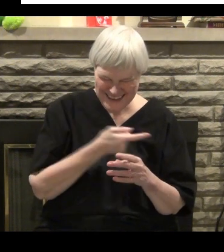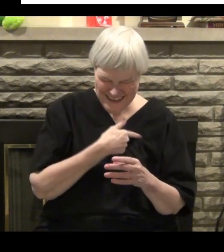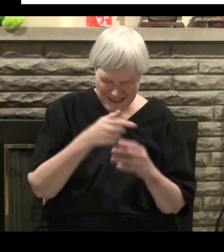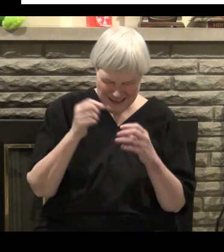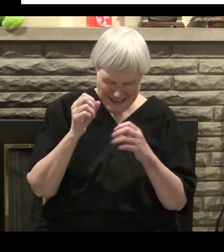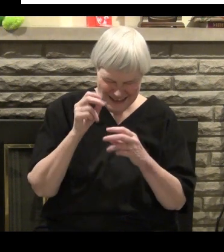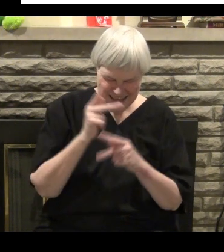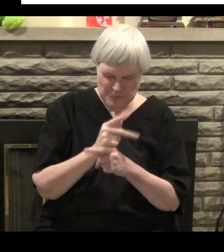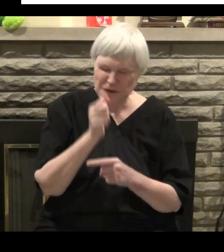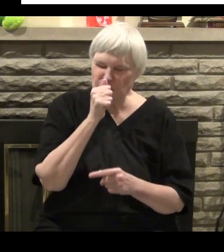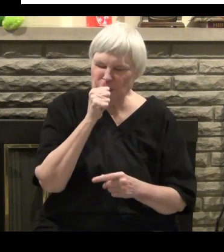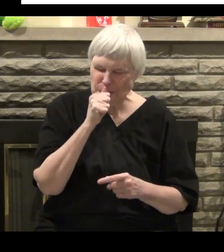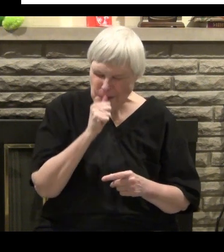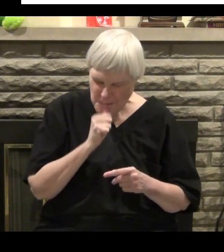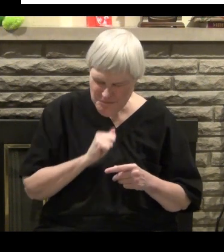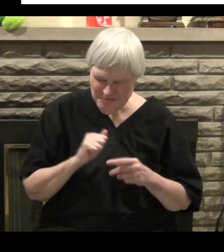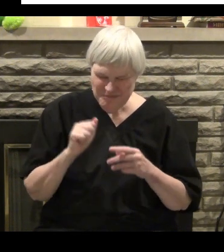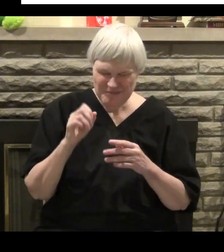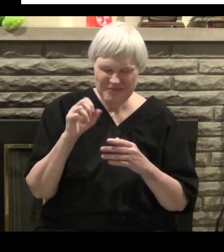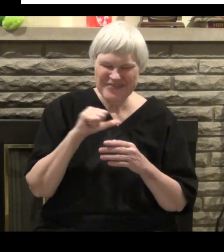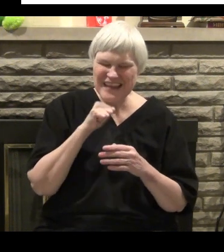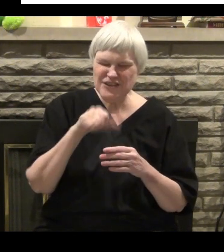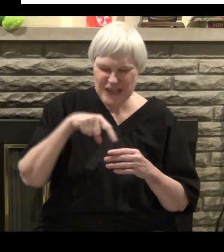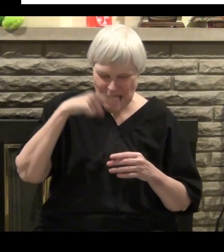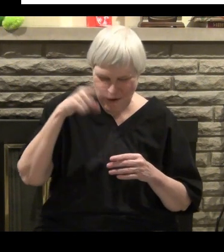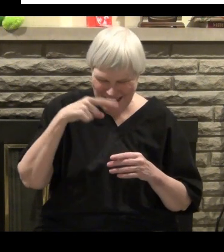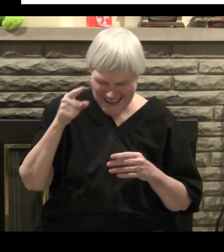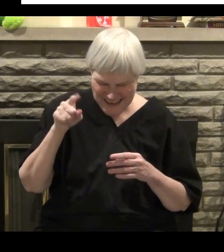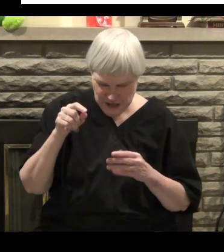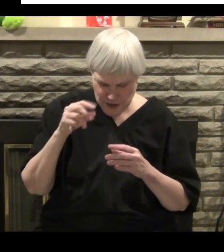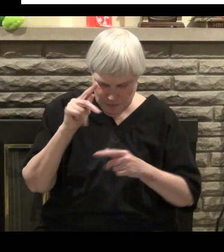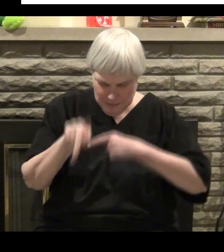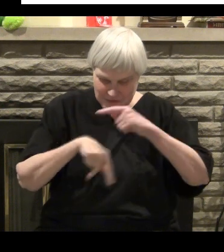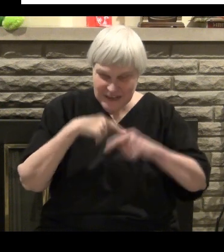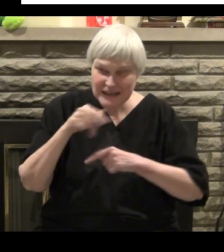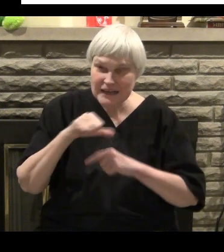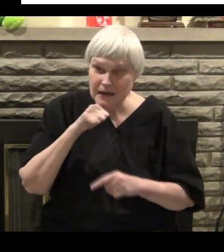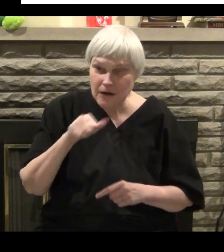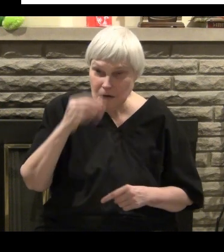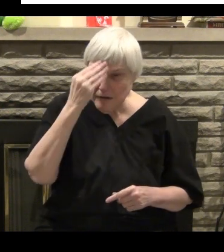sin. Maybe if we kind of keep it quiet, nobody else knows about it, and we can get by with it.